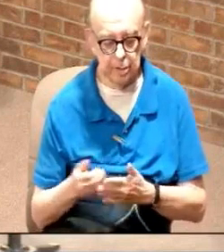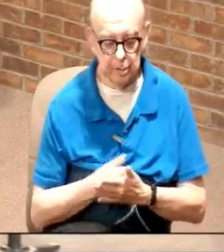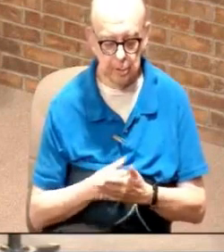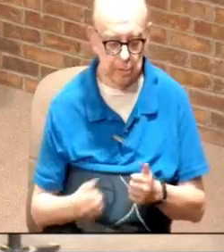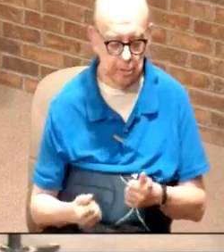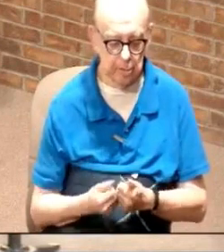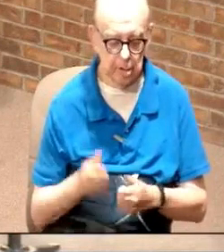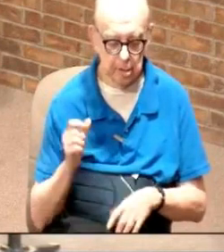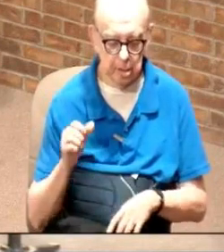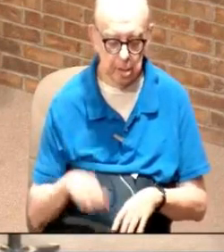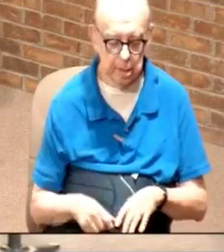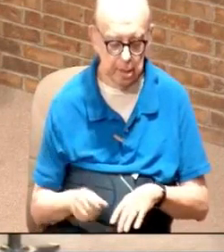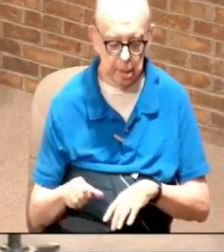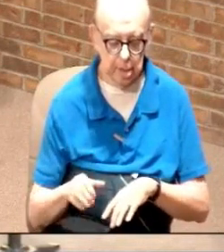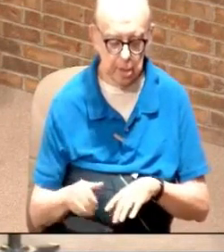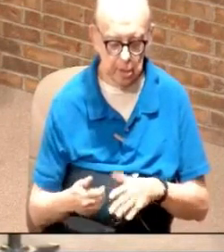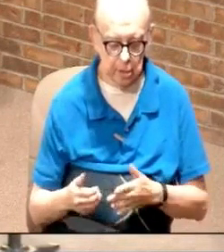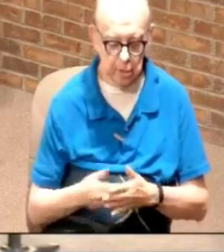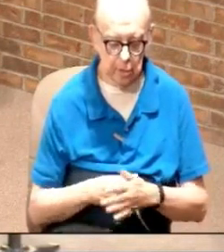I need a new one okay